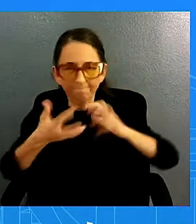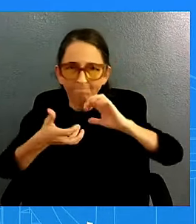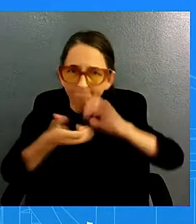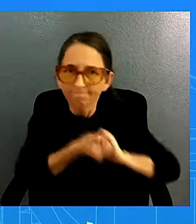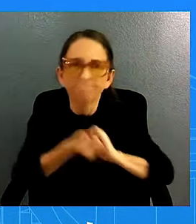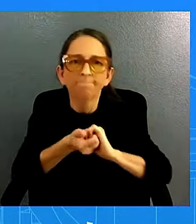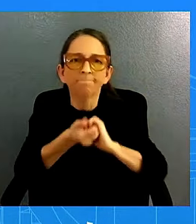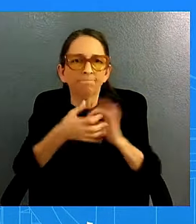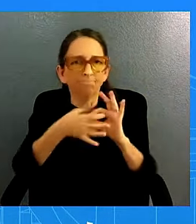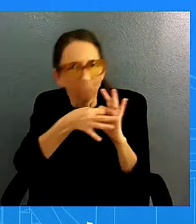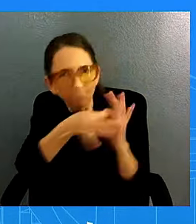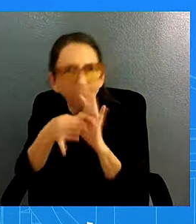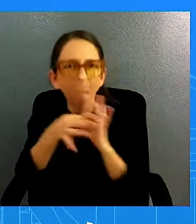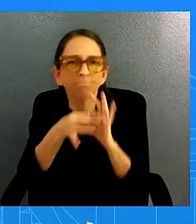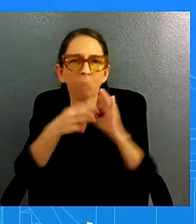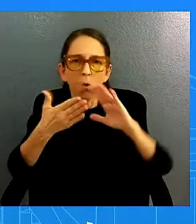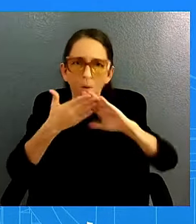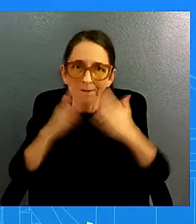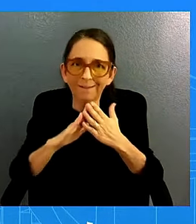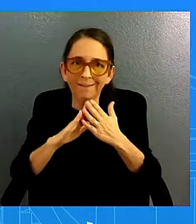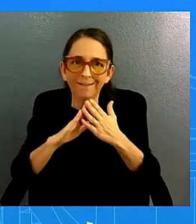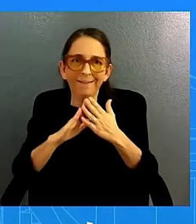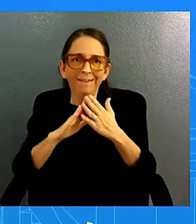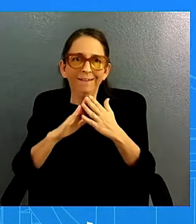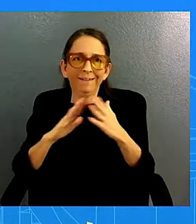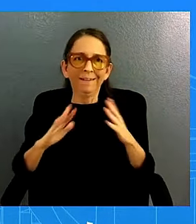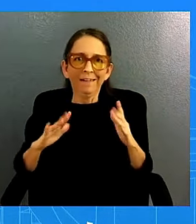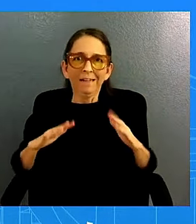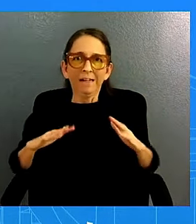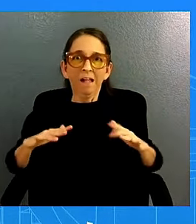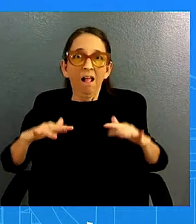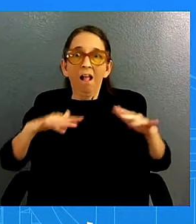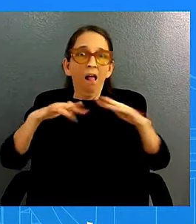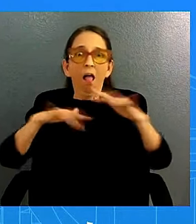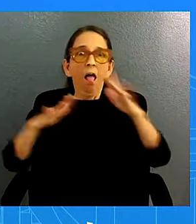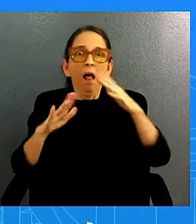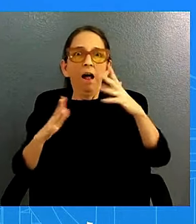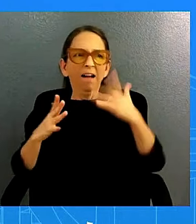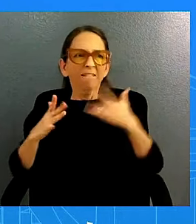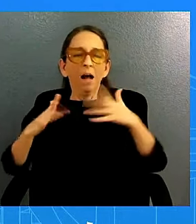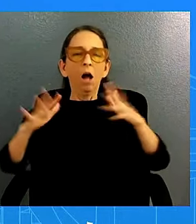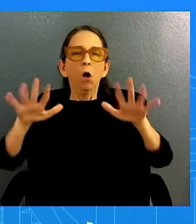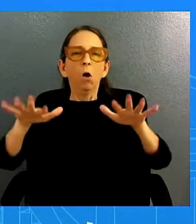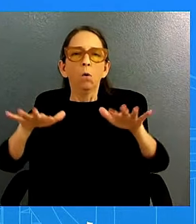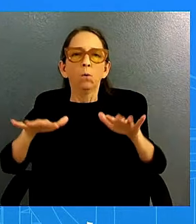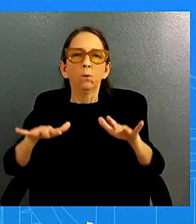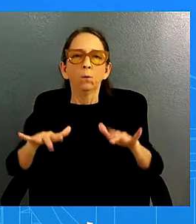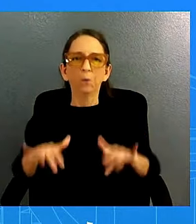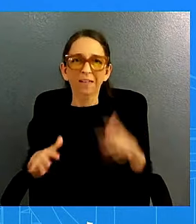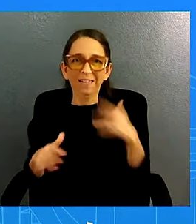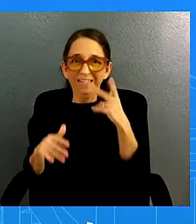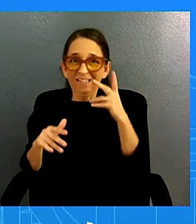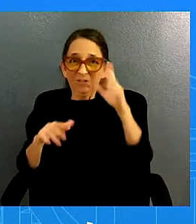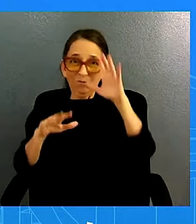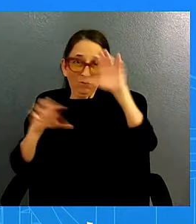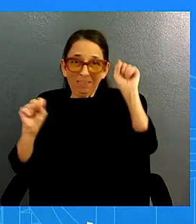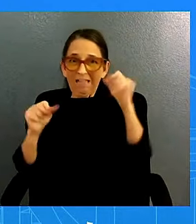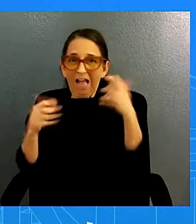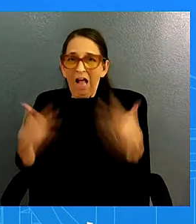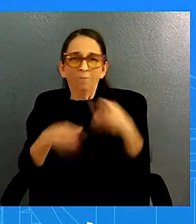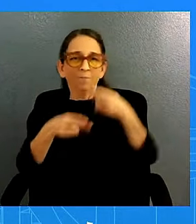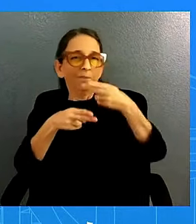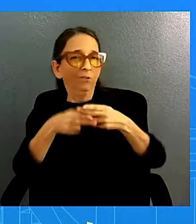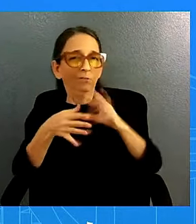in politics that's what the president has said uh and you know it is um it is just